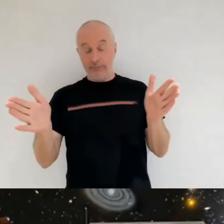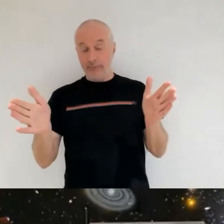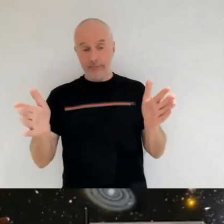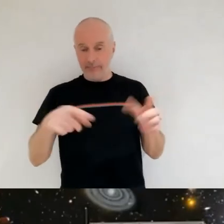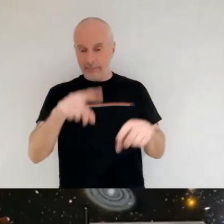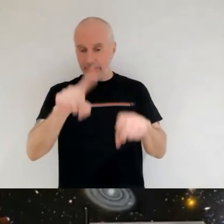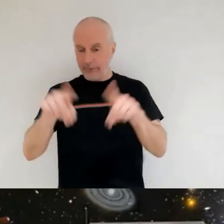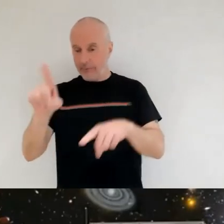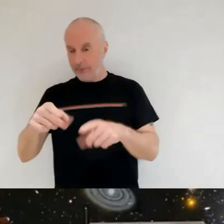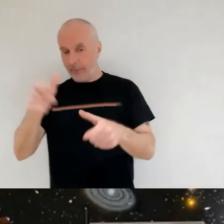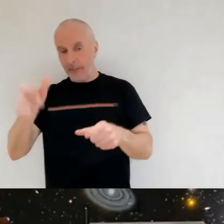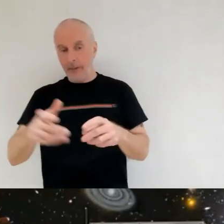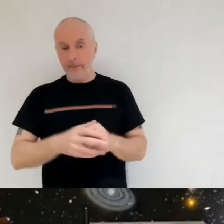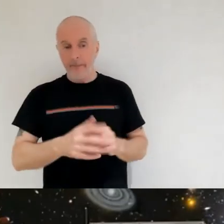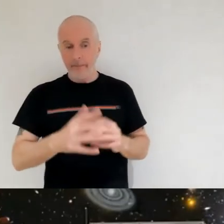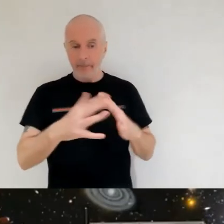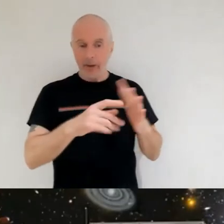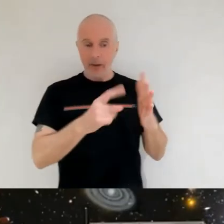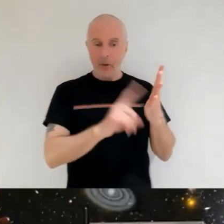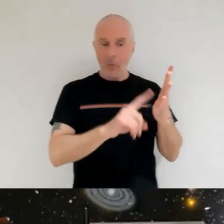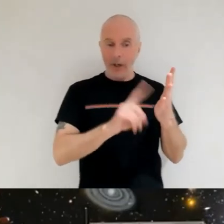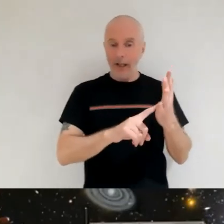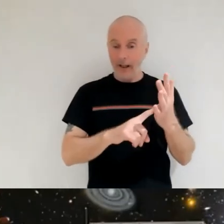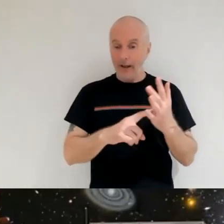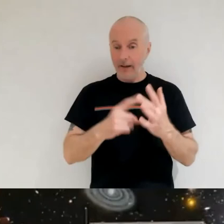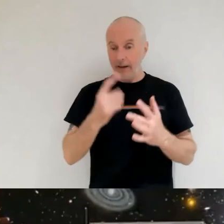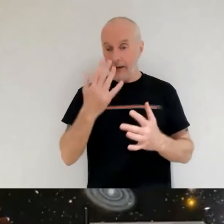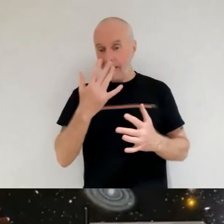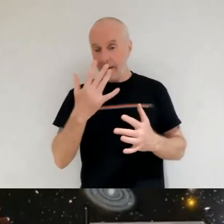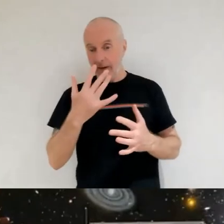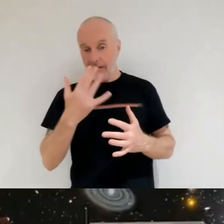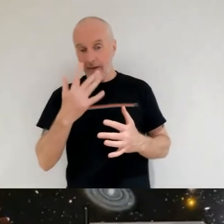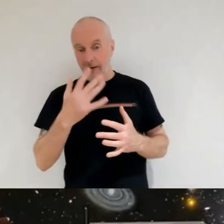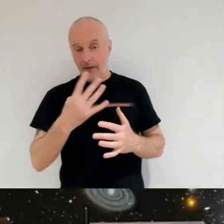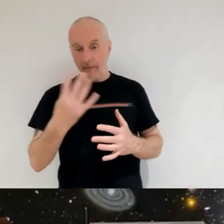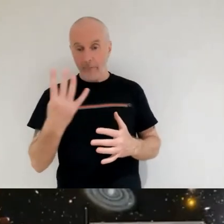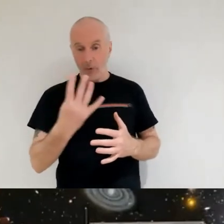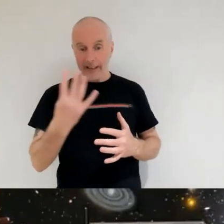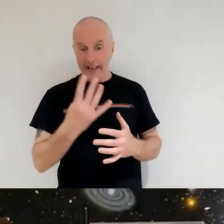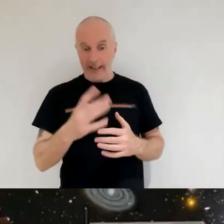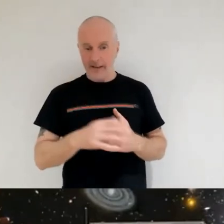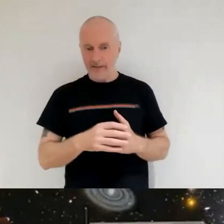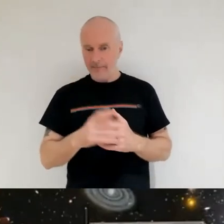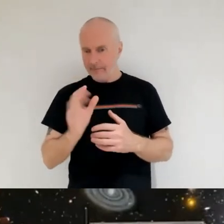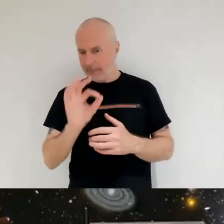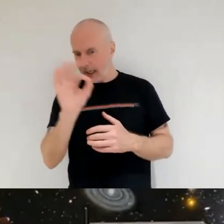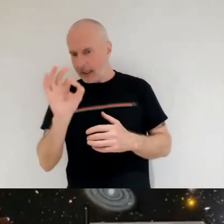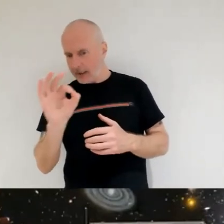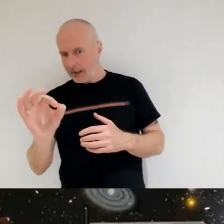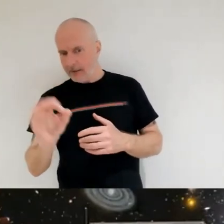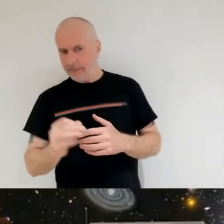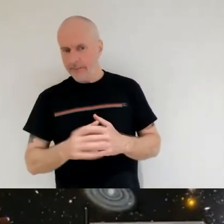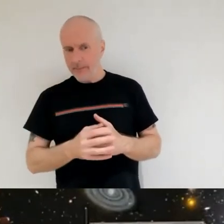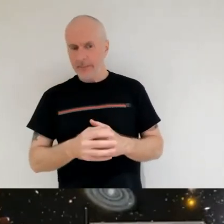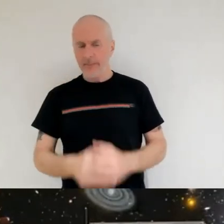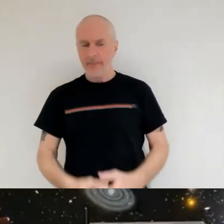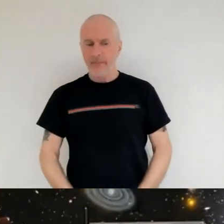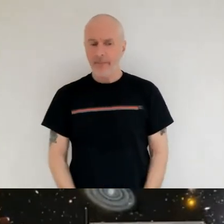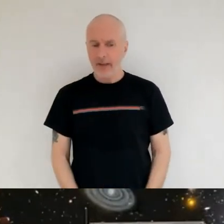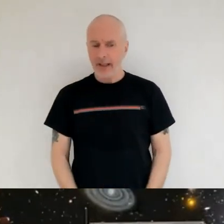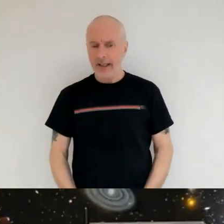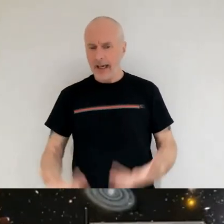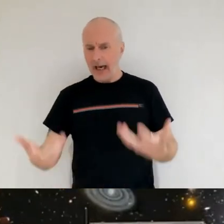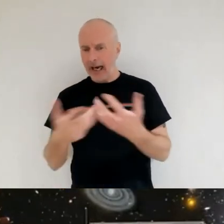evening sophie uh will aged 14 and this is a lovely follow-up question asks the following question how do you make sure that the telescope